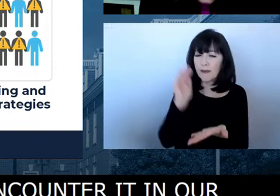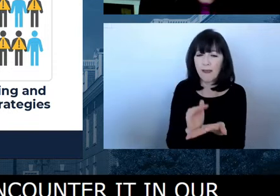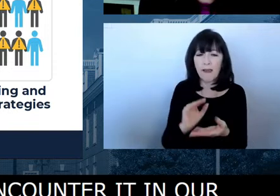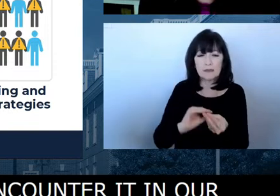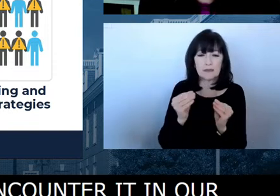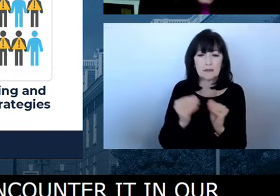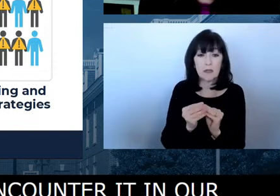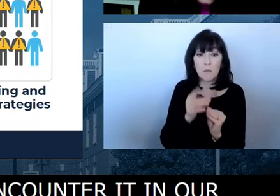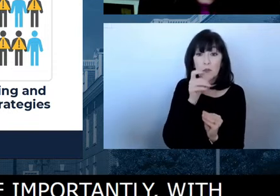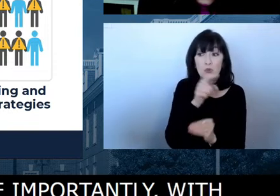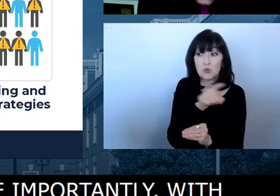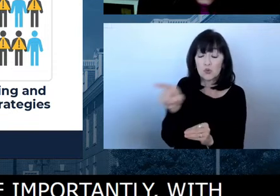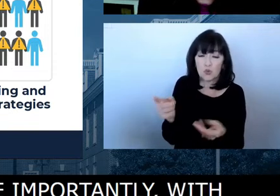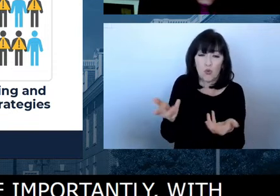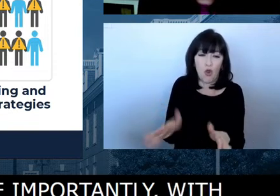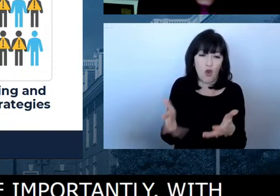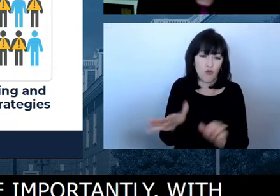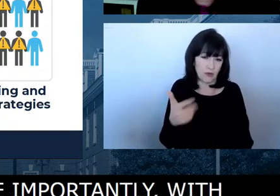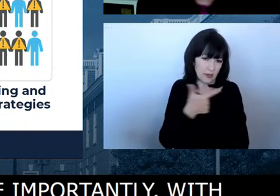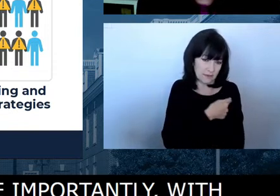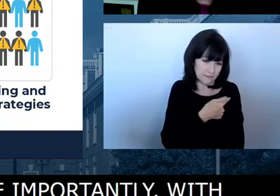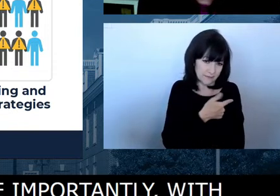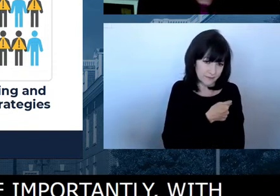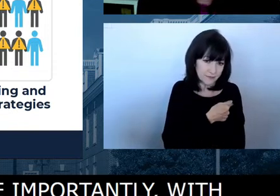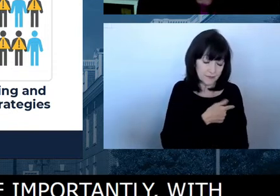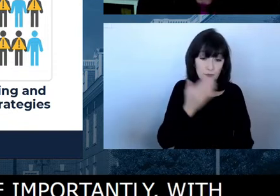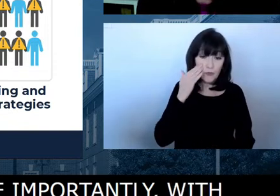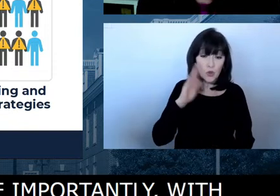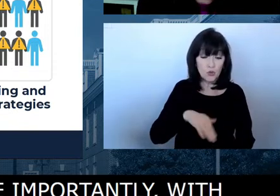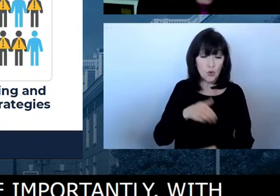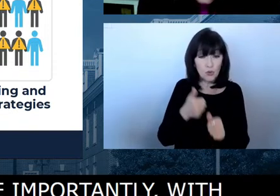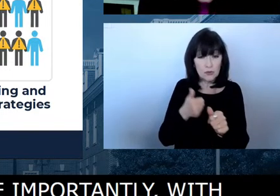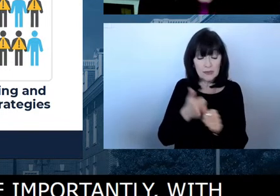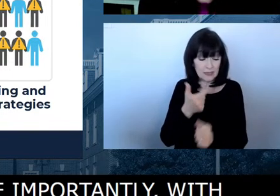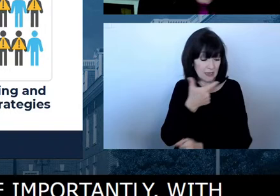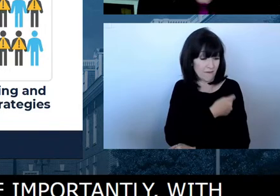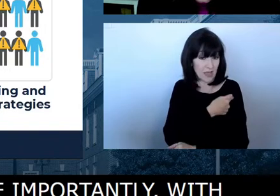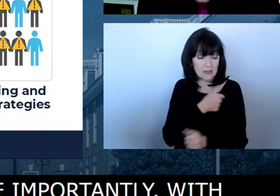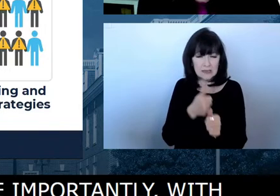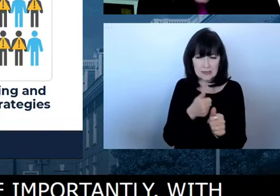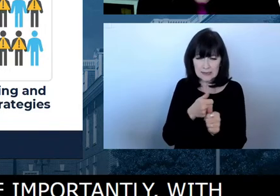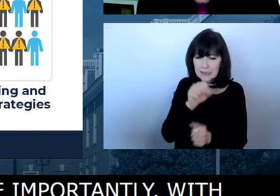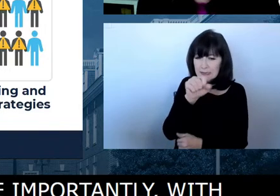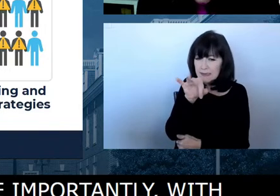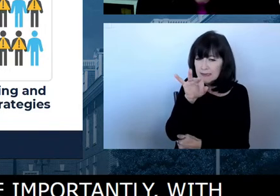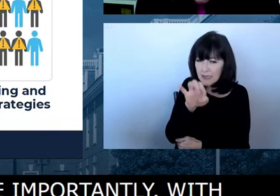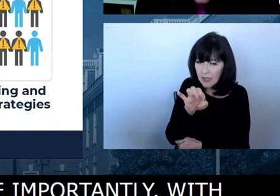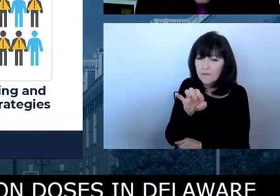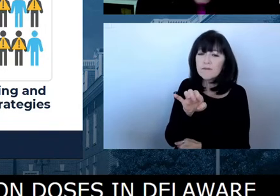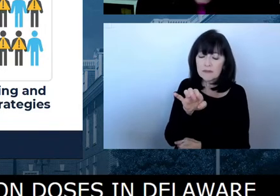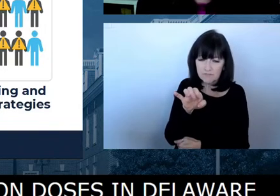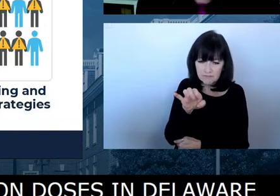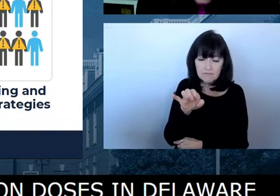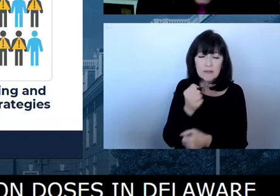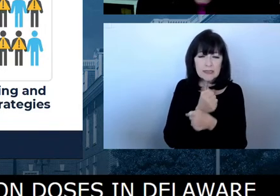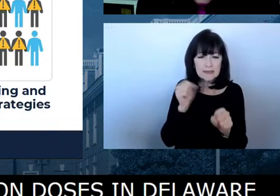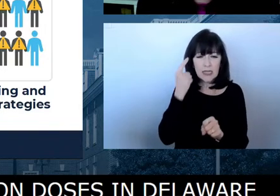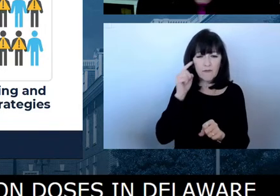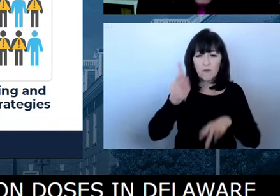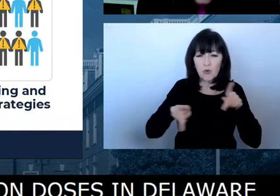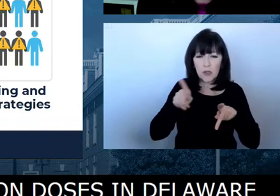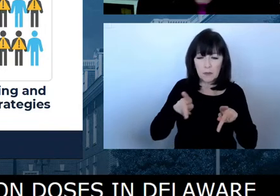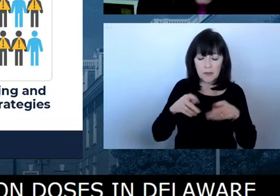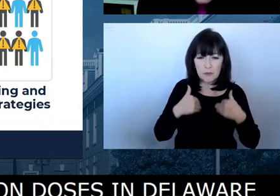uh, having been distributed, we know that these vaccines are safe. Um, they are safe and they are effective. And more importantly,